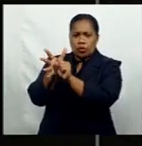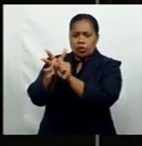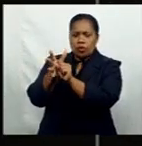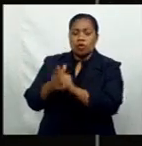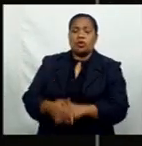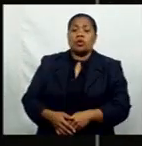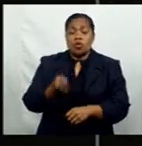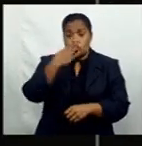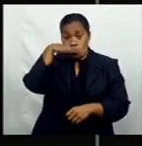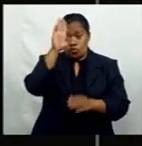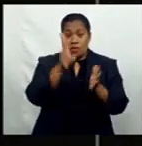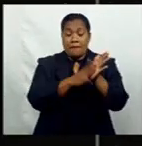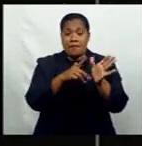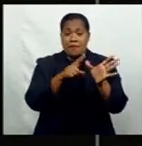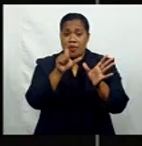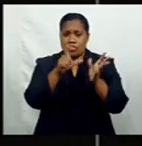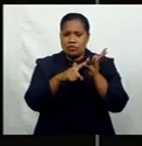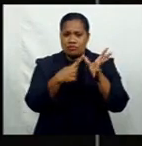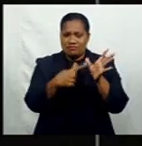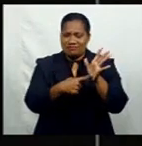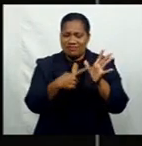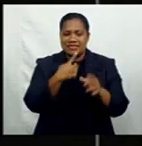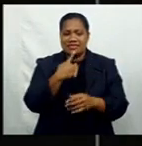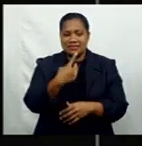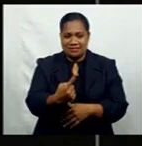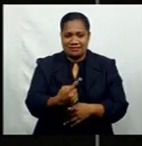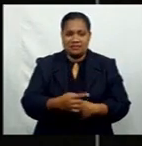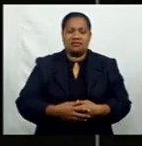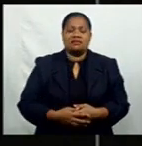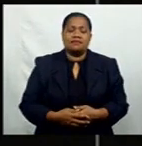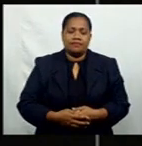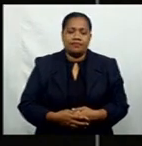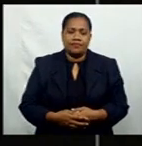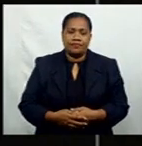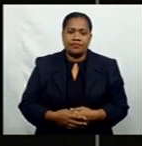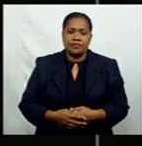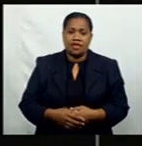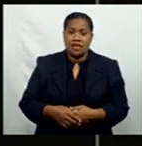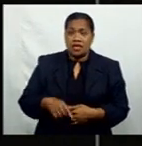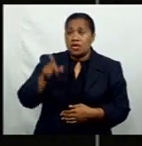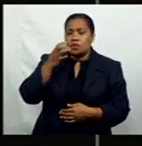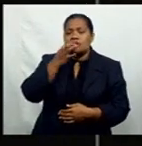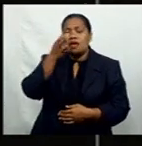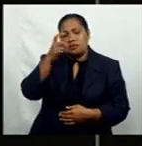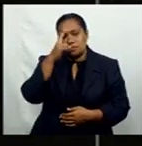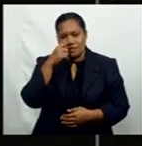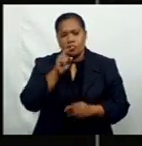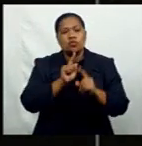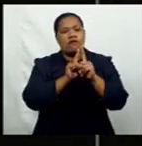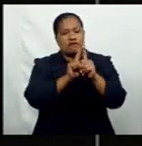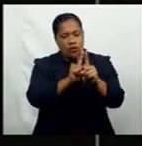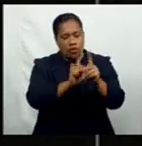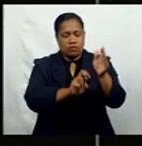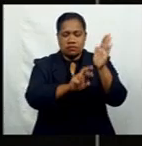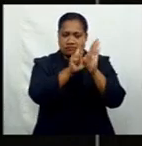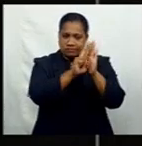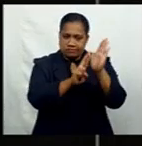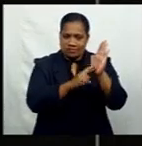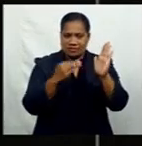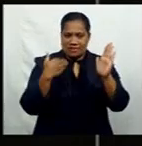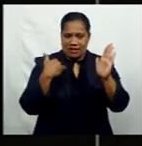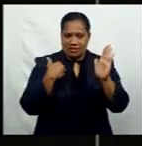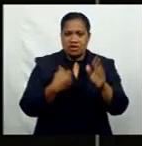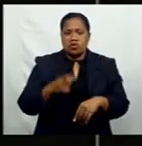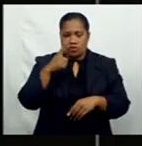Ratuwilyame Katunivere. As Eleonore Turangaivu reports, he is urging the people to follow health protection measures to keep the